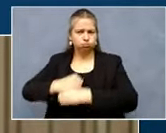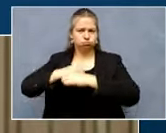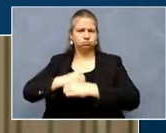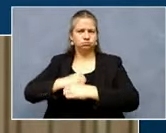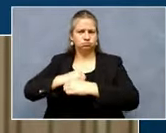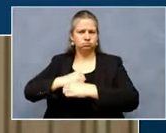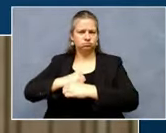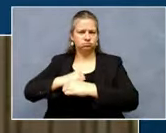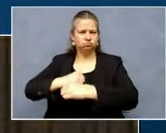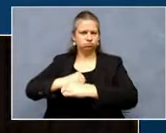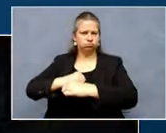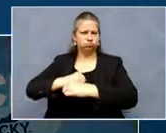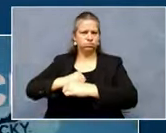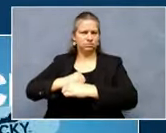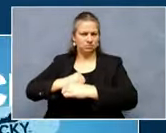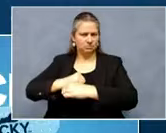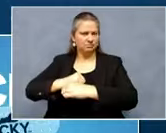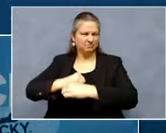a protective mechanism.